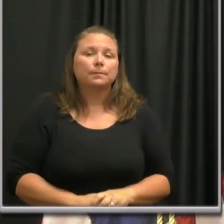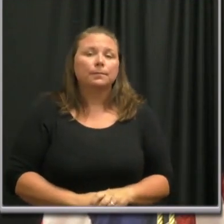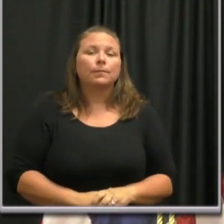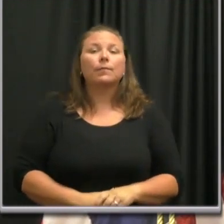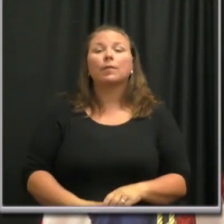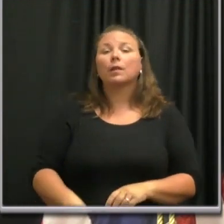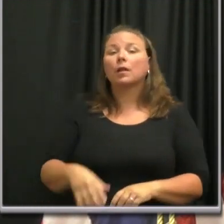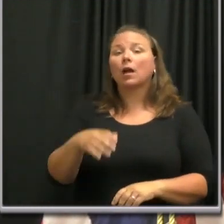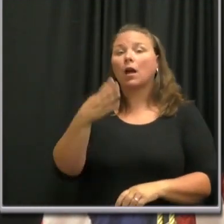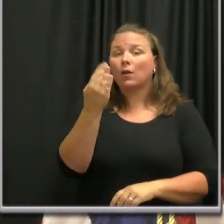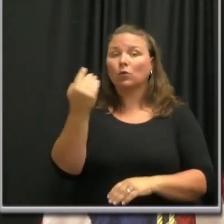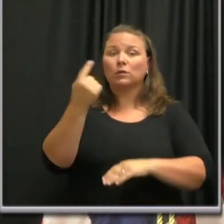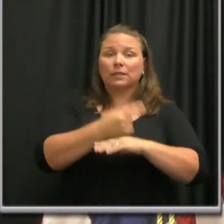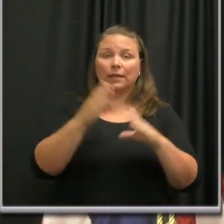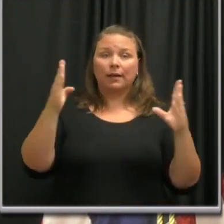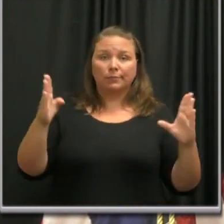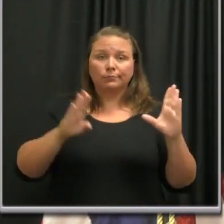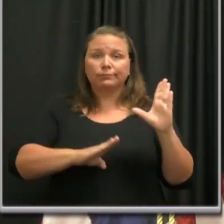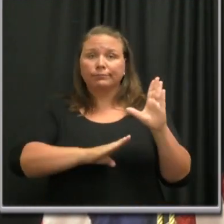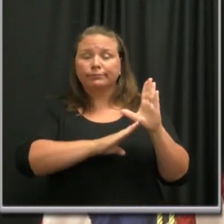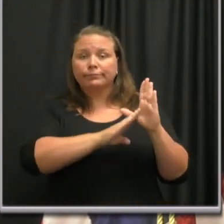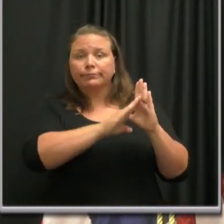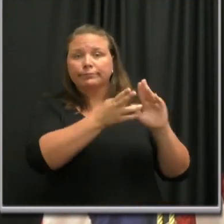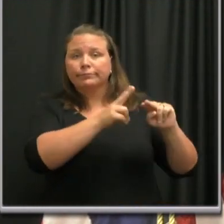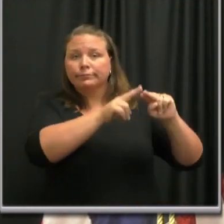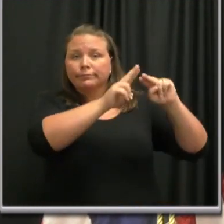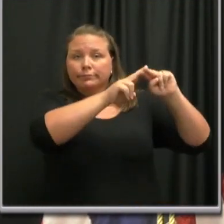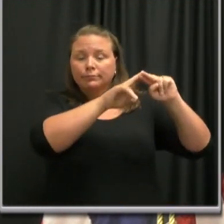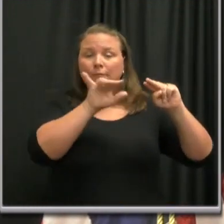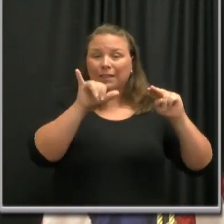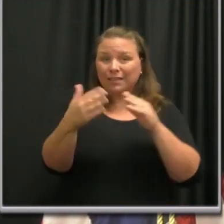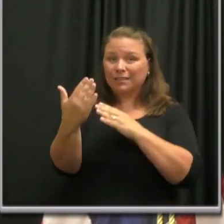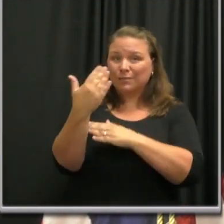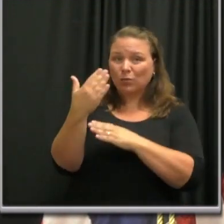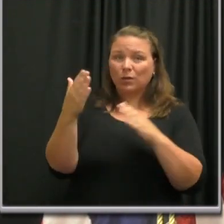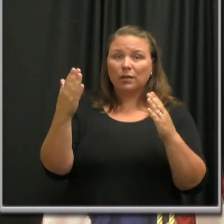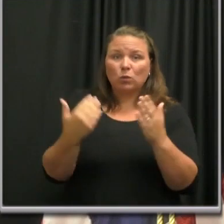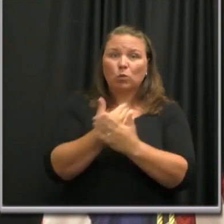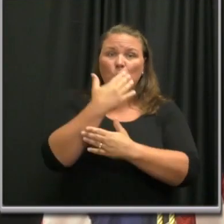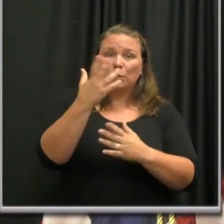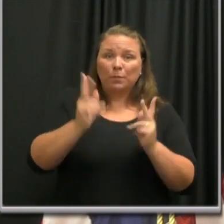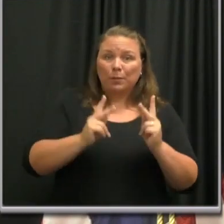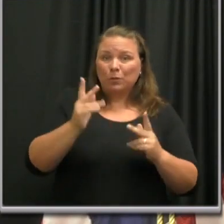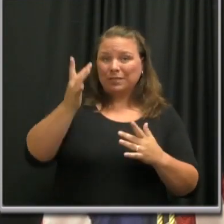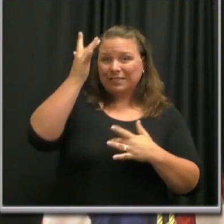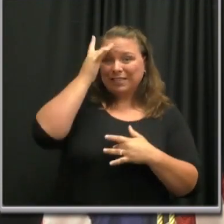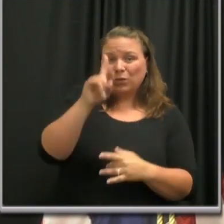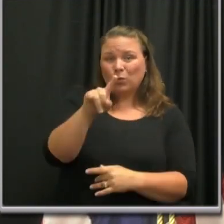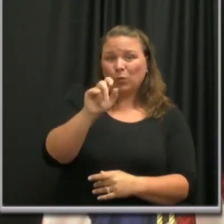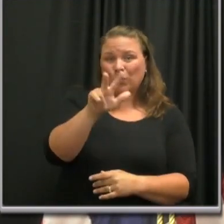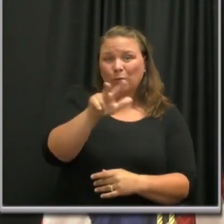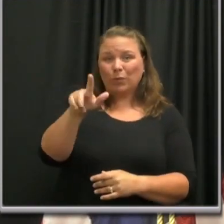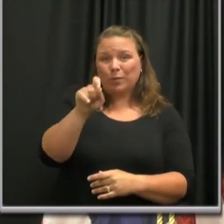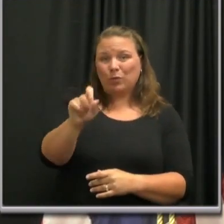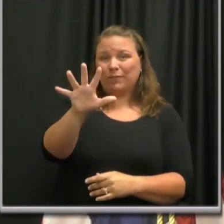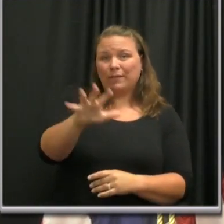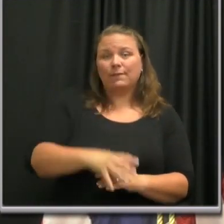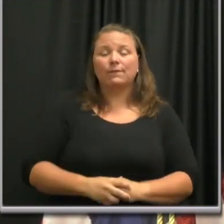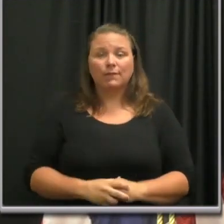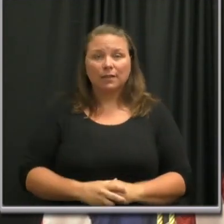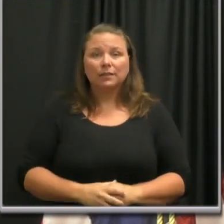14-day rolling average is trending upwards. This morning, the rolling average of new cases is 133.5.